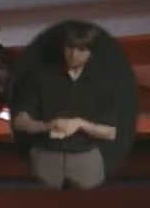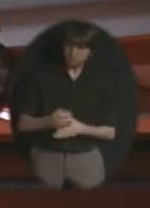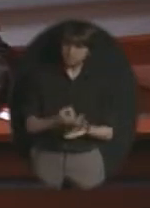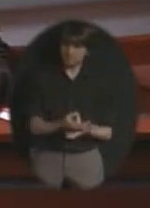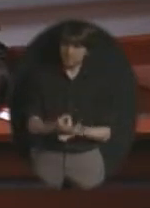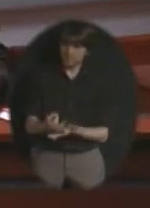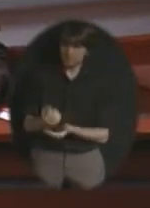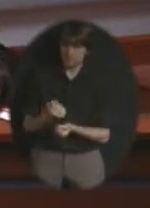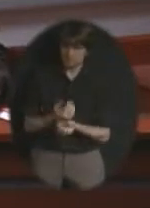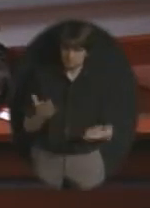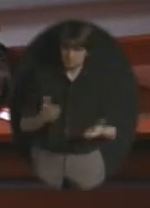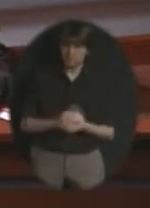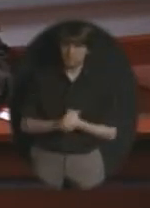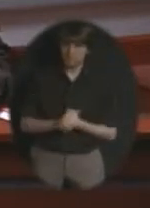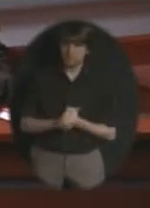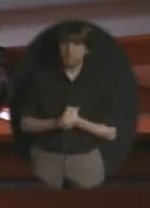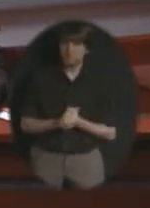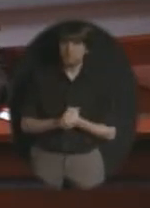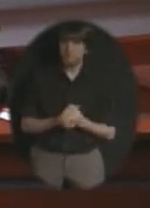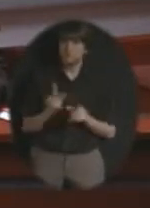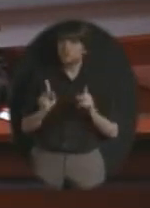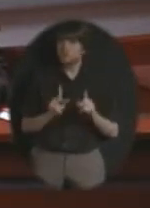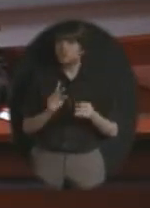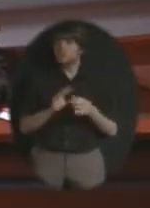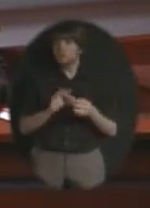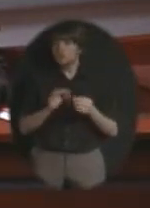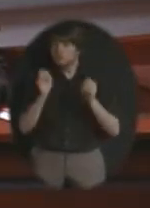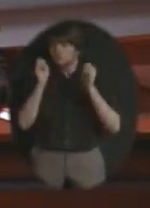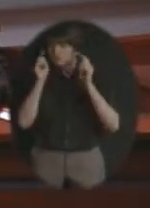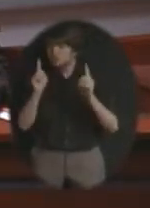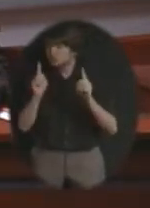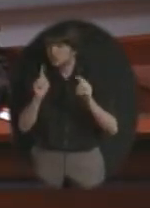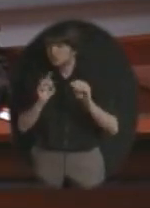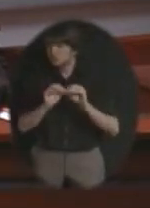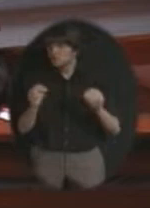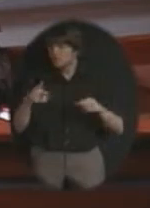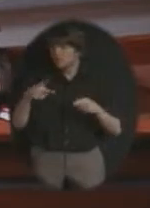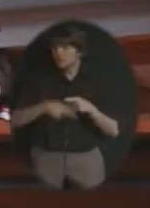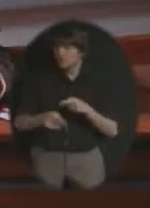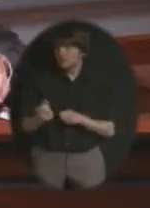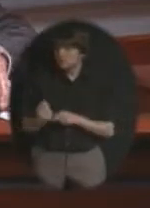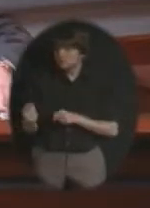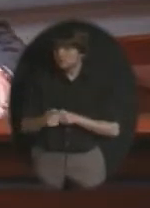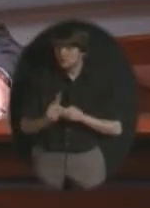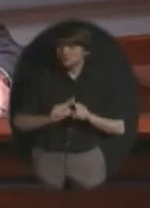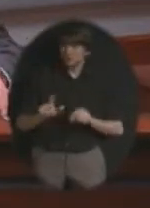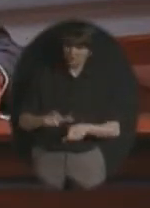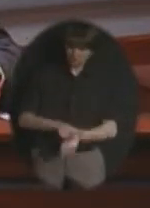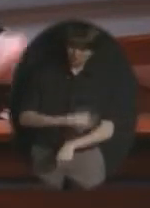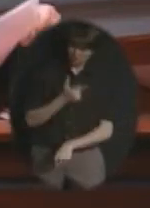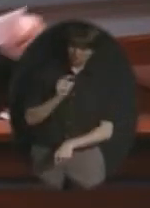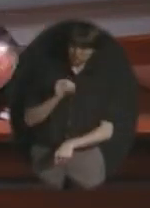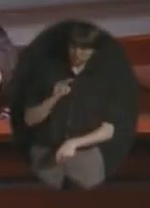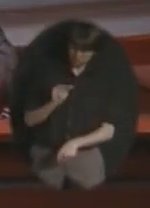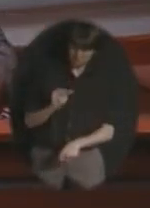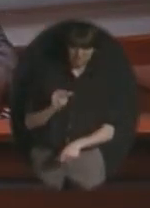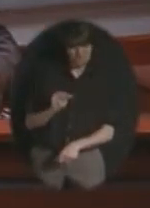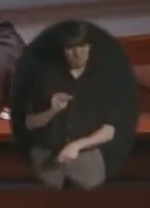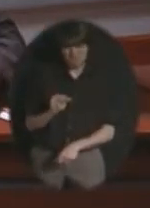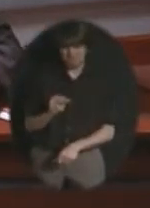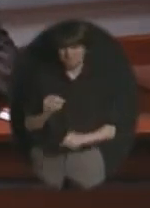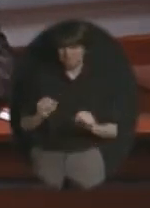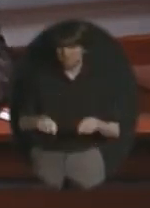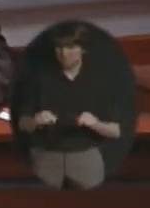education will will be held harmless for next year and of course we're hoping for that but it's really a much longer term that that they are looking at